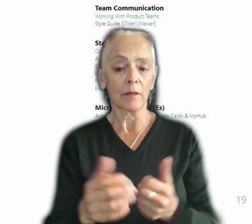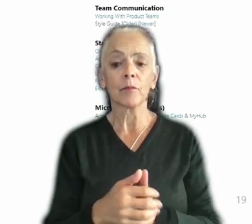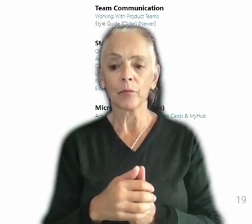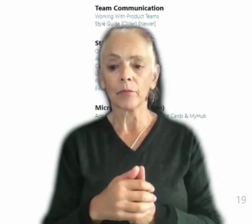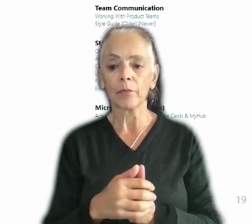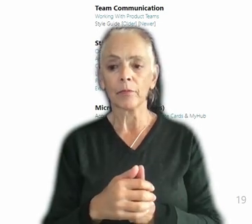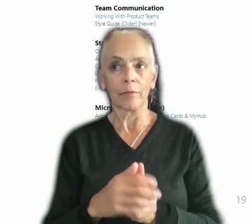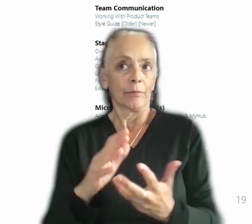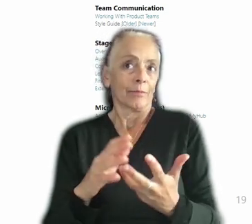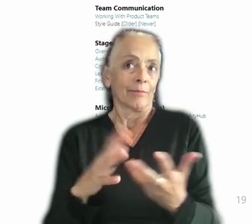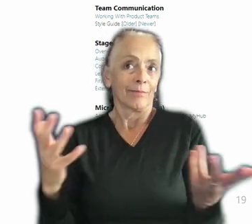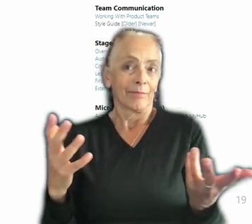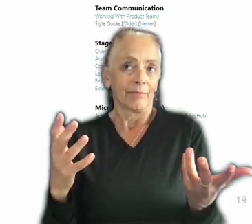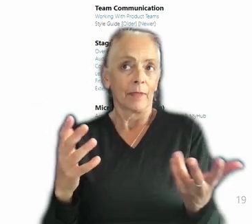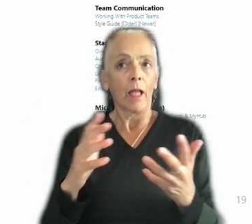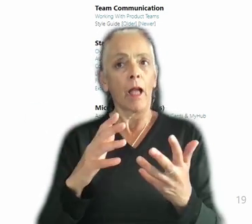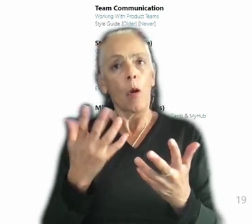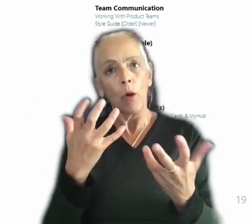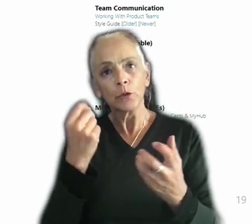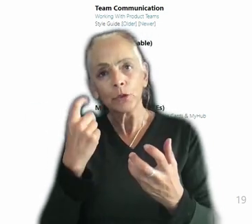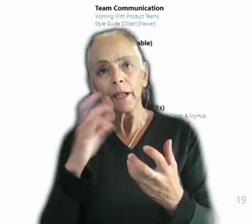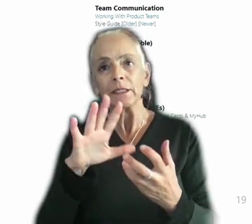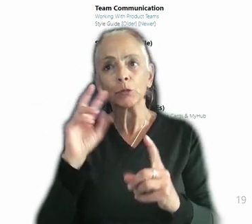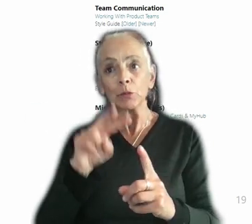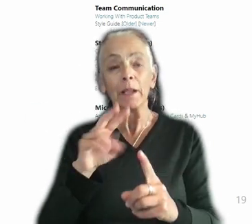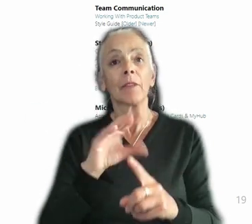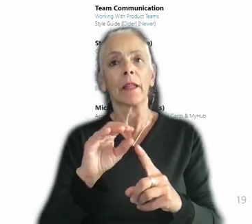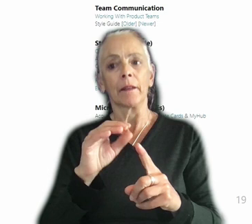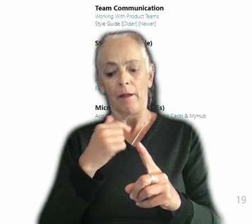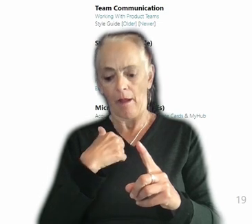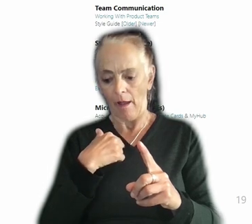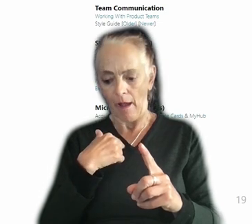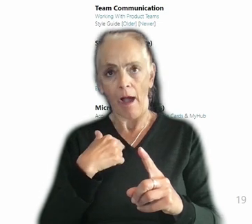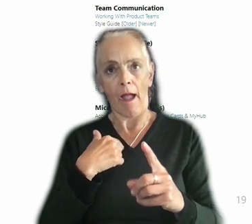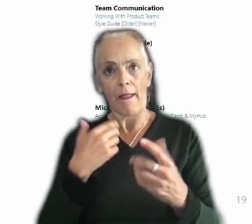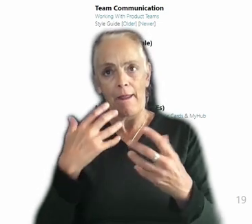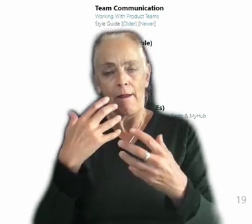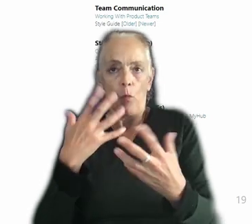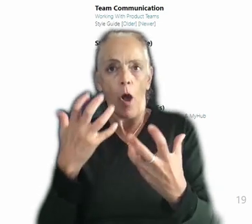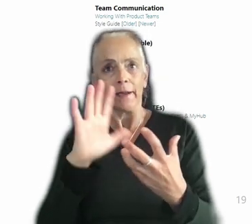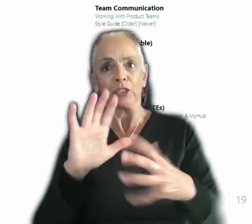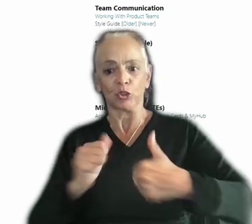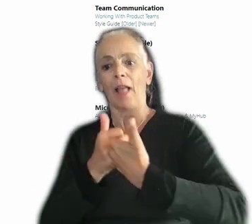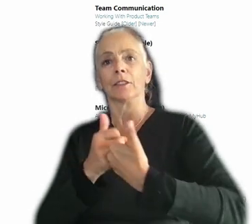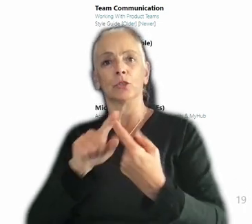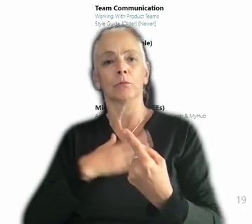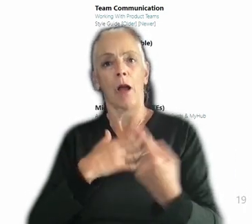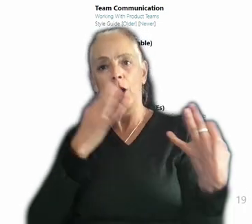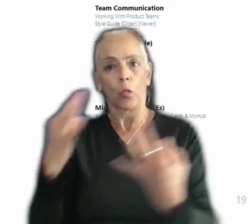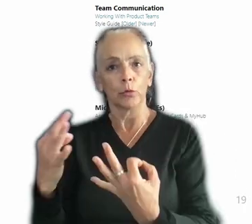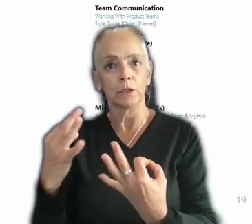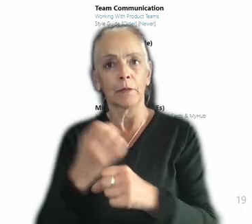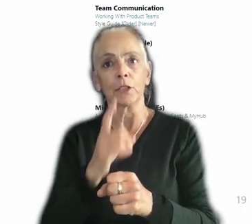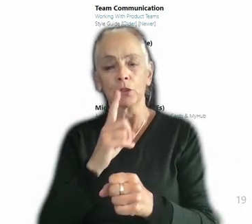challenged, I guess is what I would say. understand his perspective, but also that I'm challenged on my conclusions and we ensure that they're really the best quality research that I could